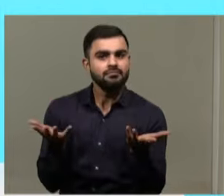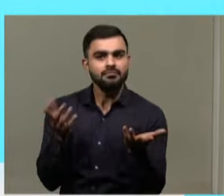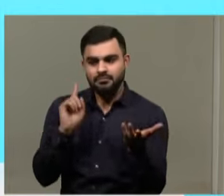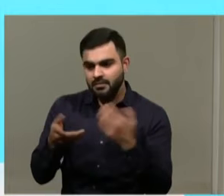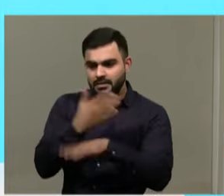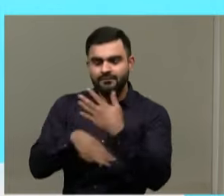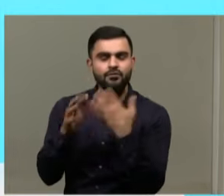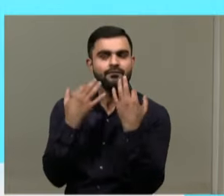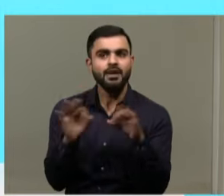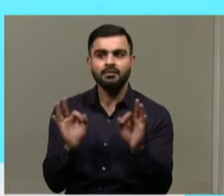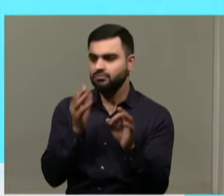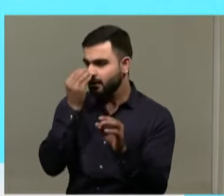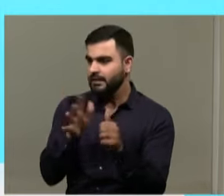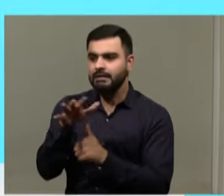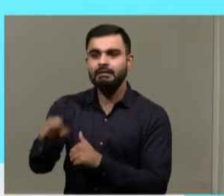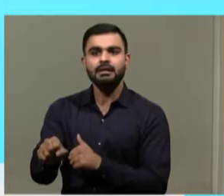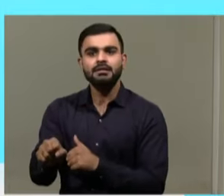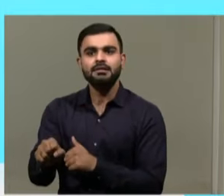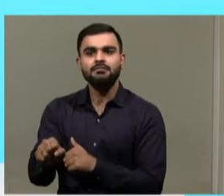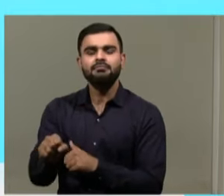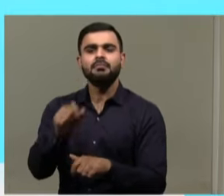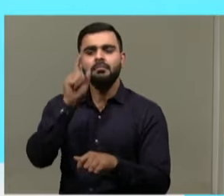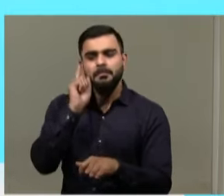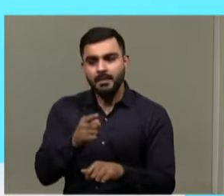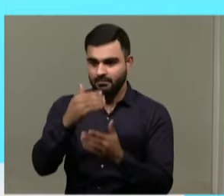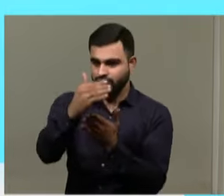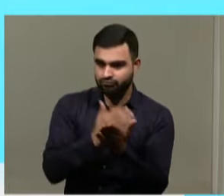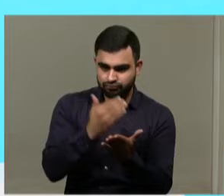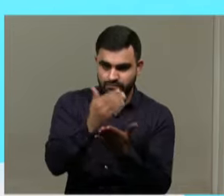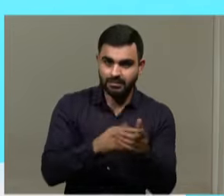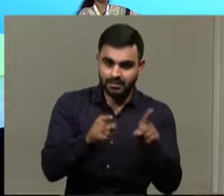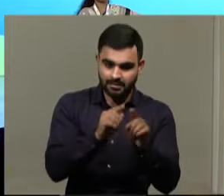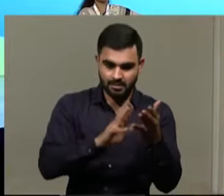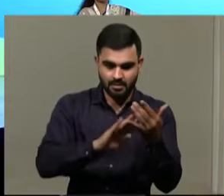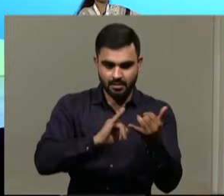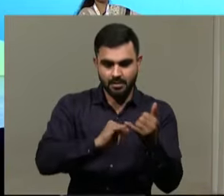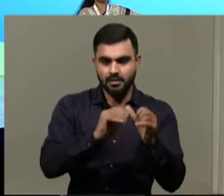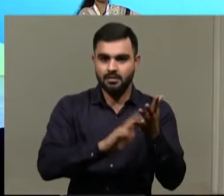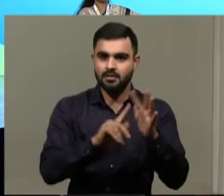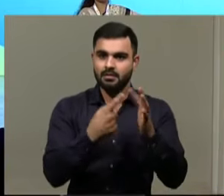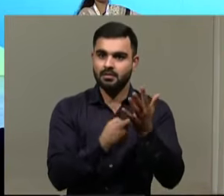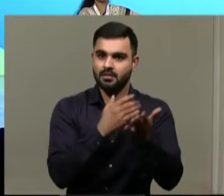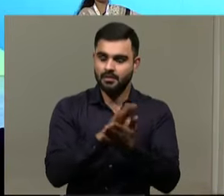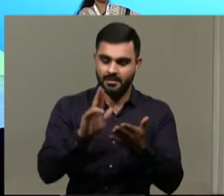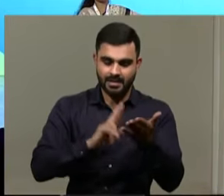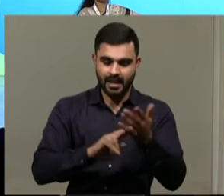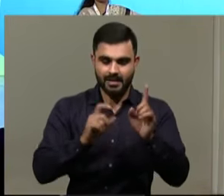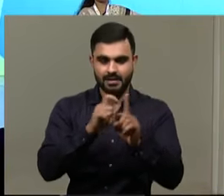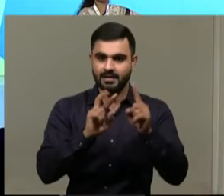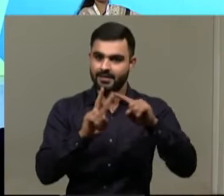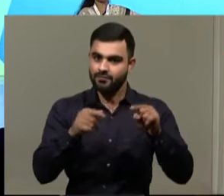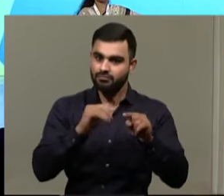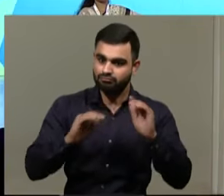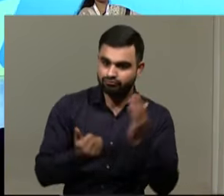to be disabled friendly. And there is a need to be more programs like this, Samarth and NDTV's initiative to create more awareness about disabled